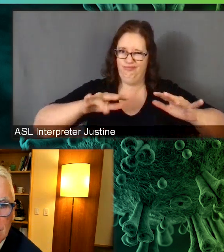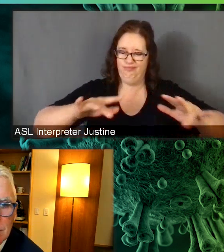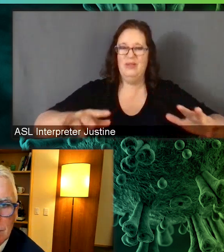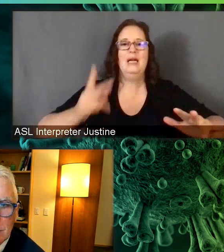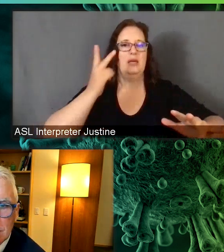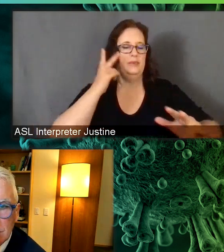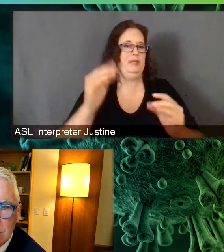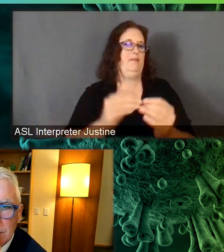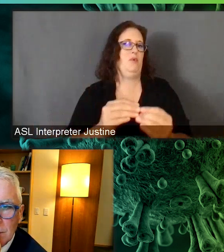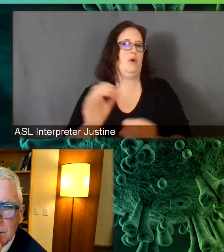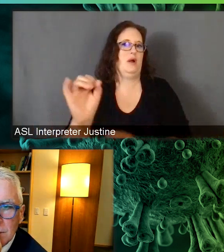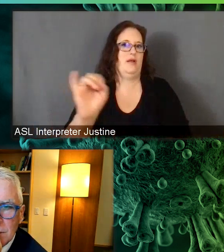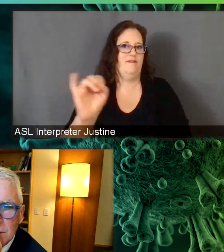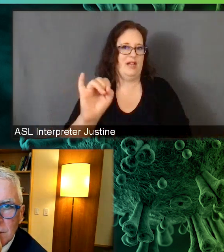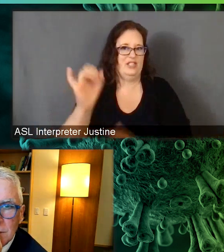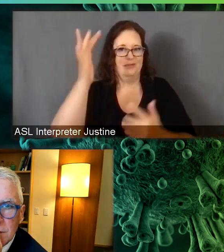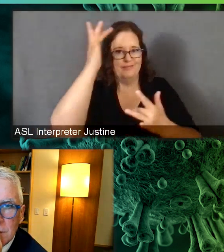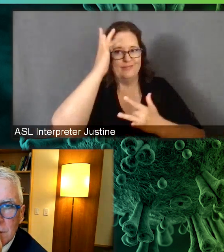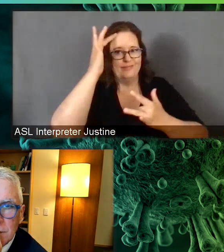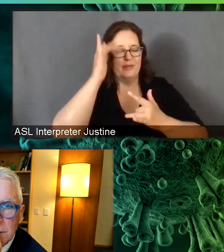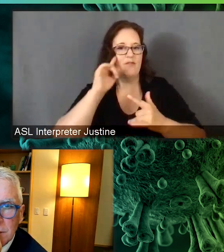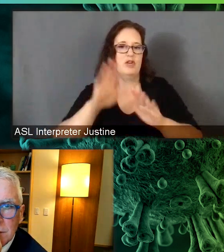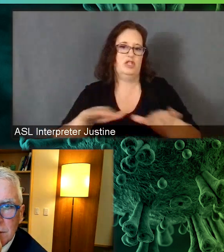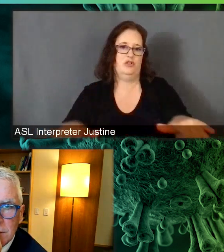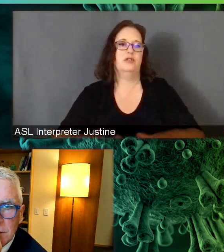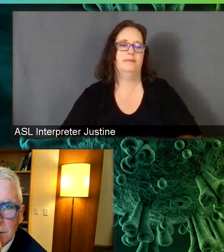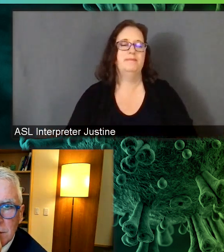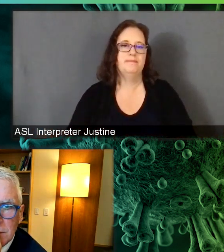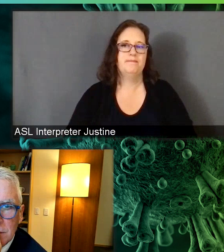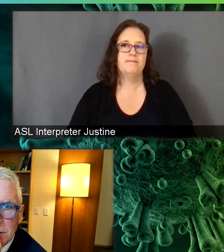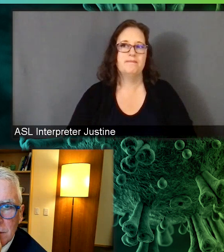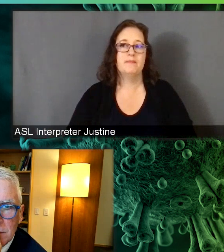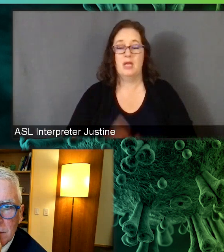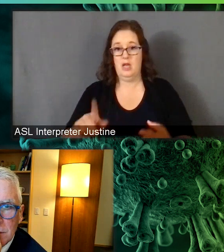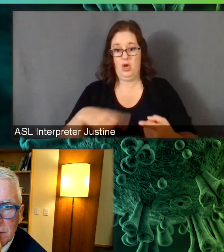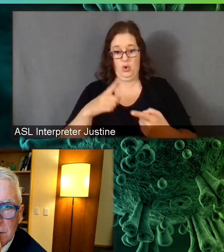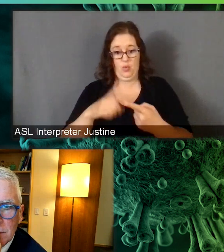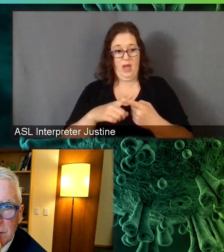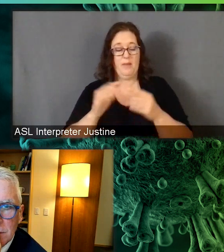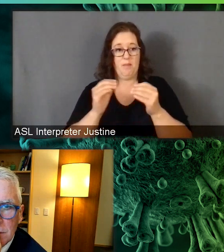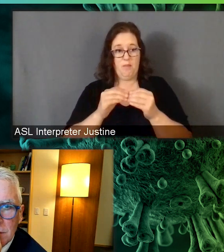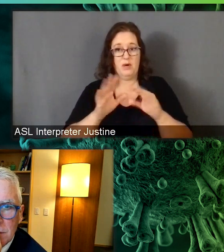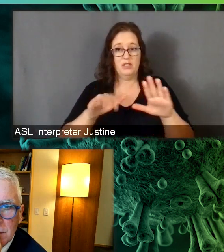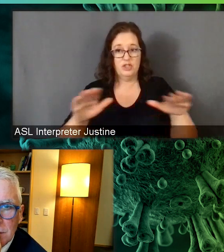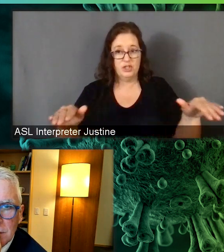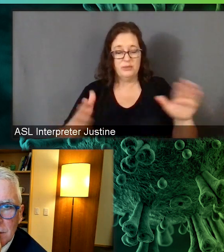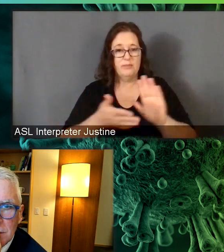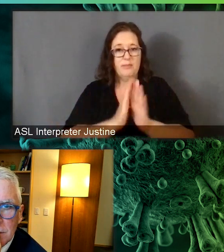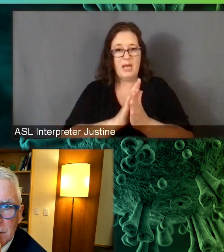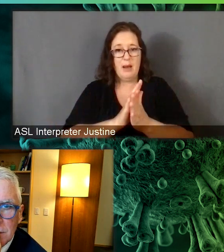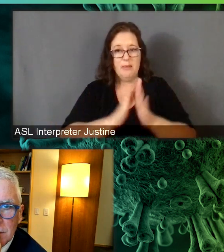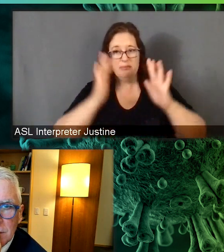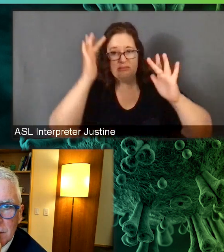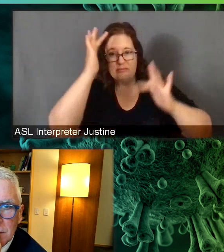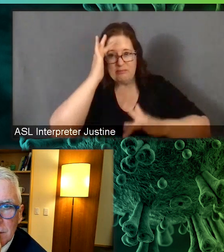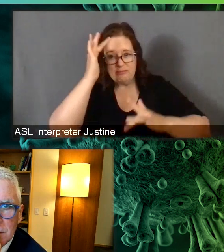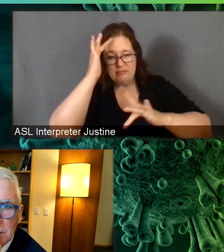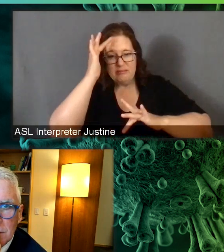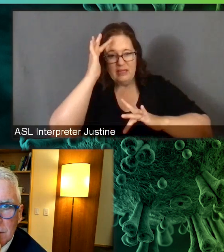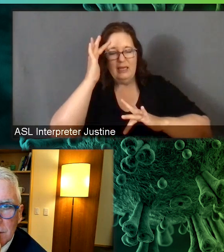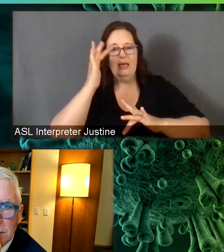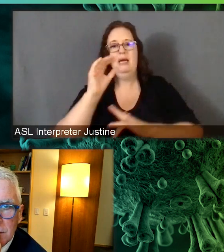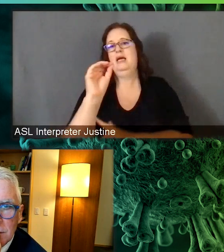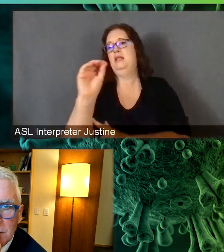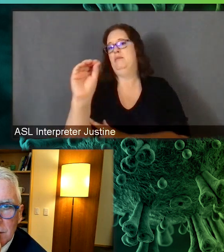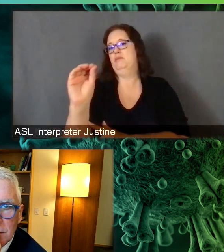children. And then to go further with that, once you have more infected children, the percentage of those kids that get sick and